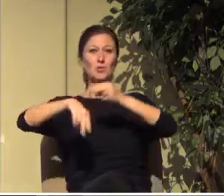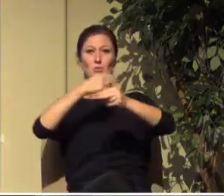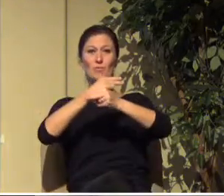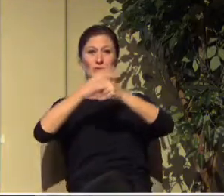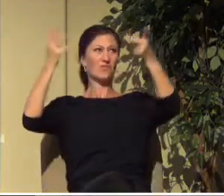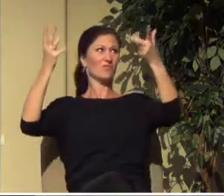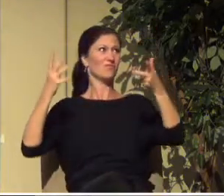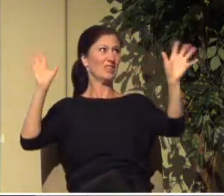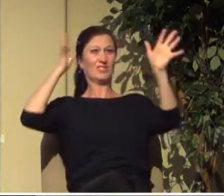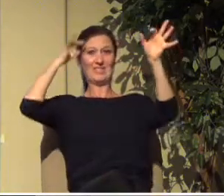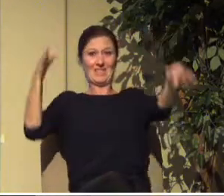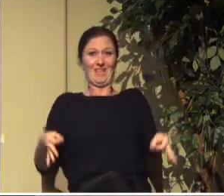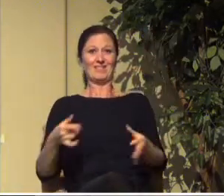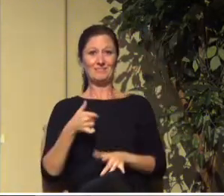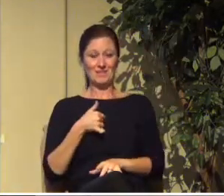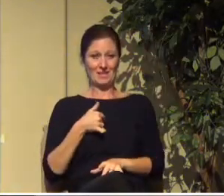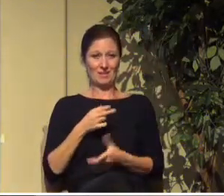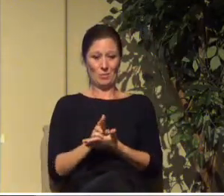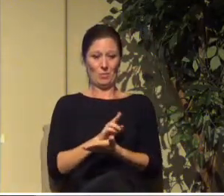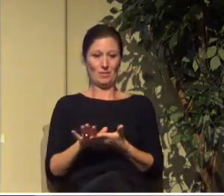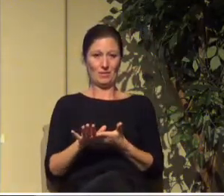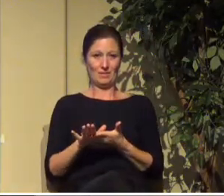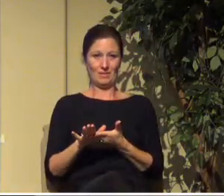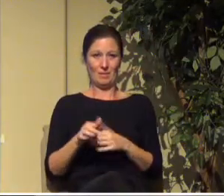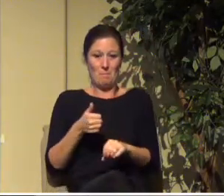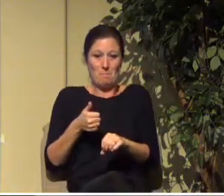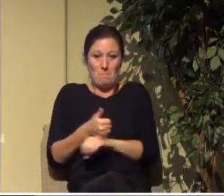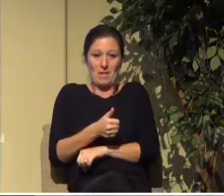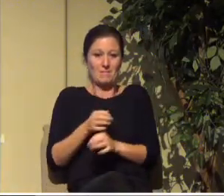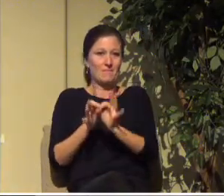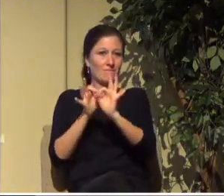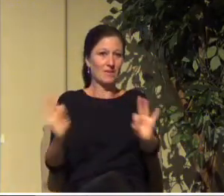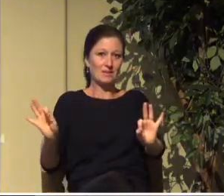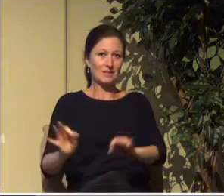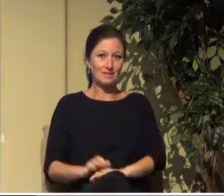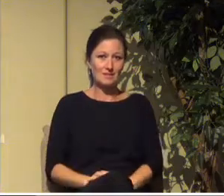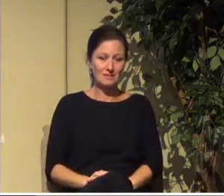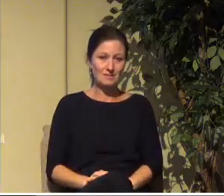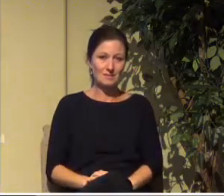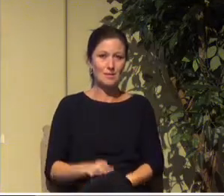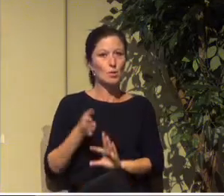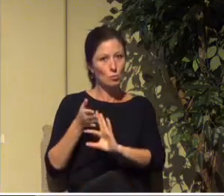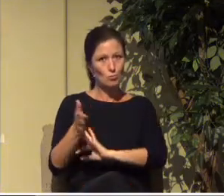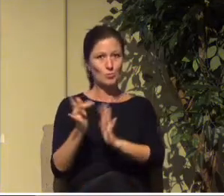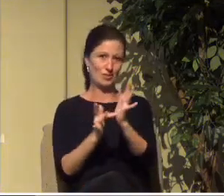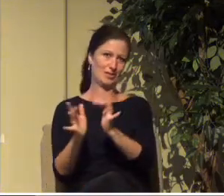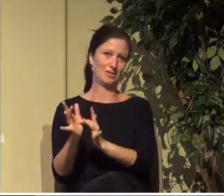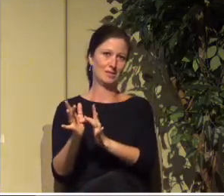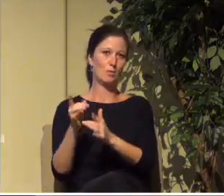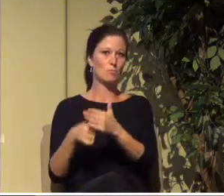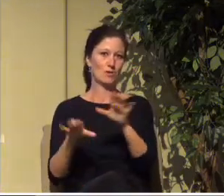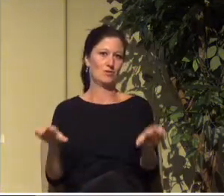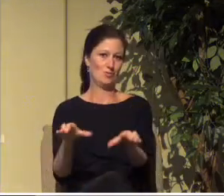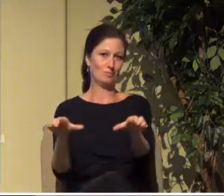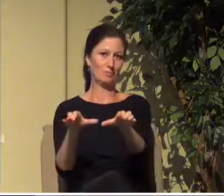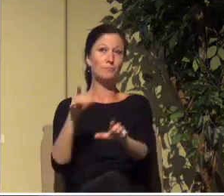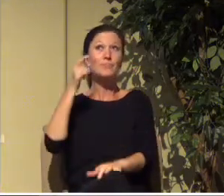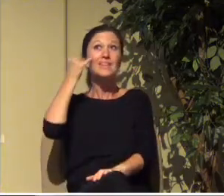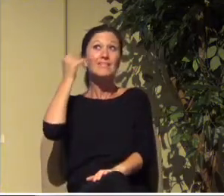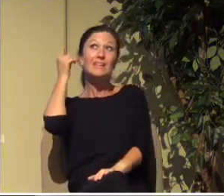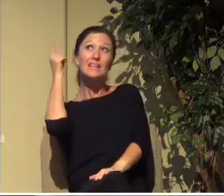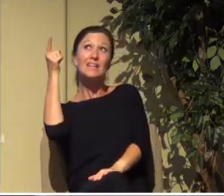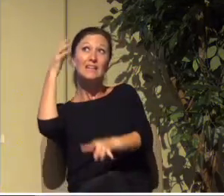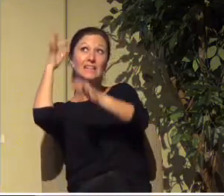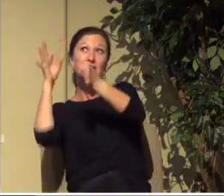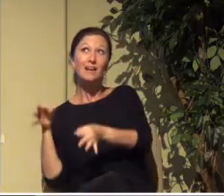decided that I'm going to be holy and blameless because of what Jesus has done. And if he's decided it, guess what? It's going to